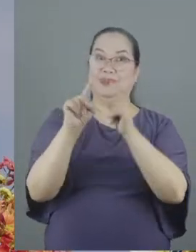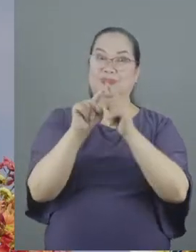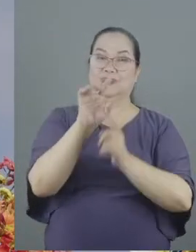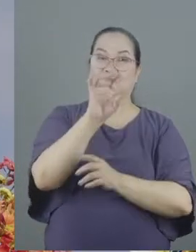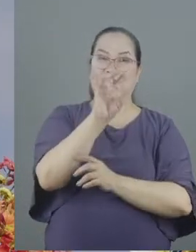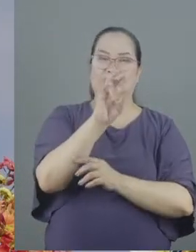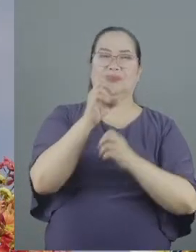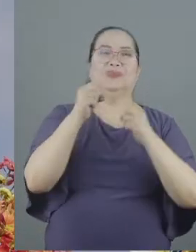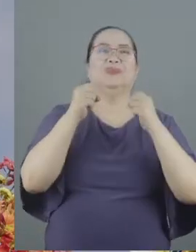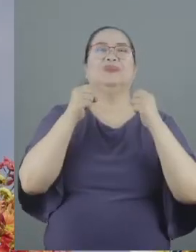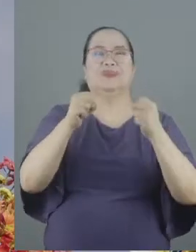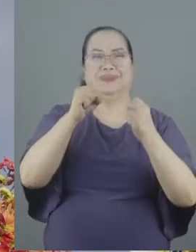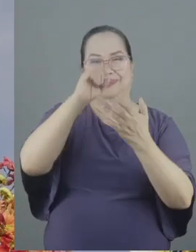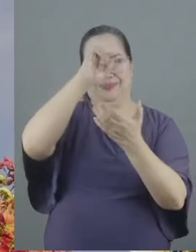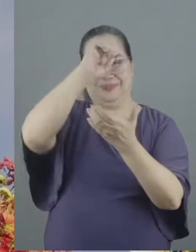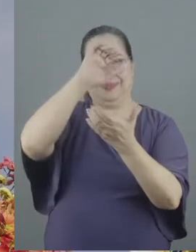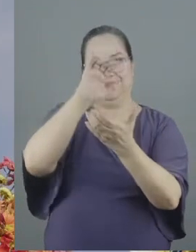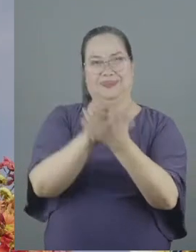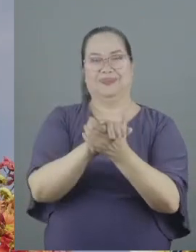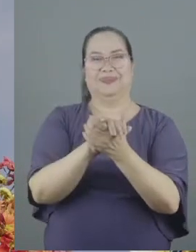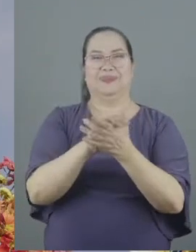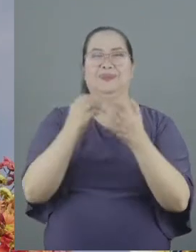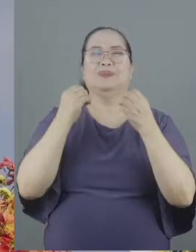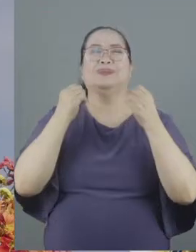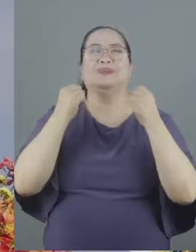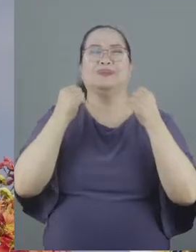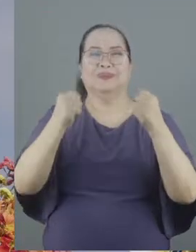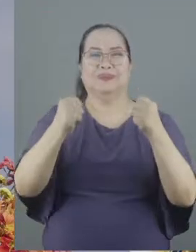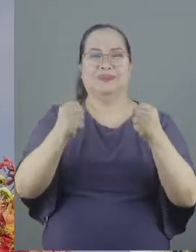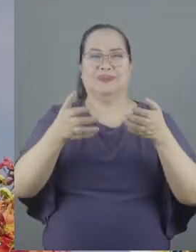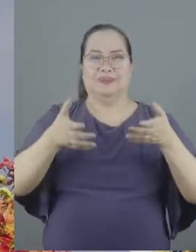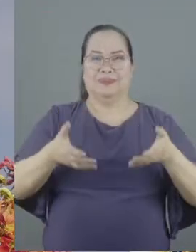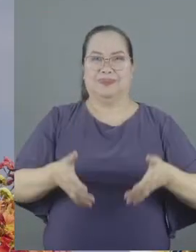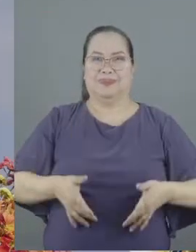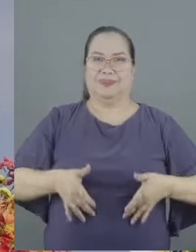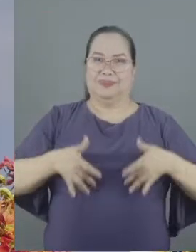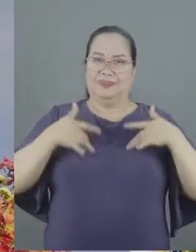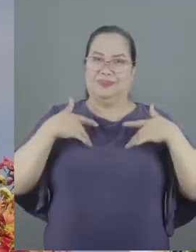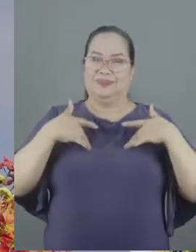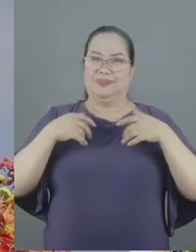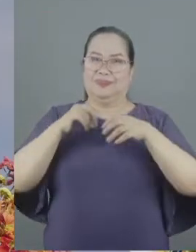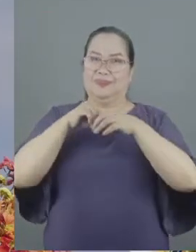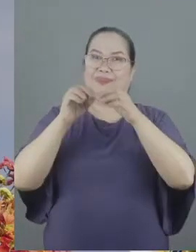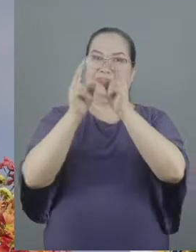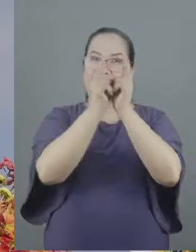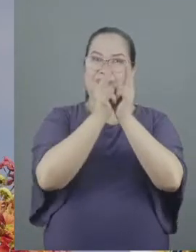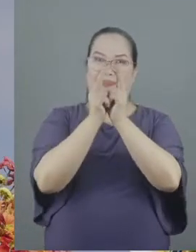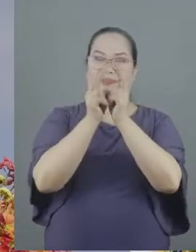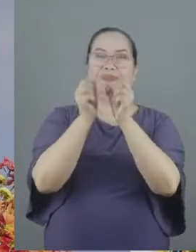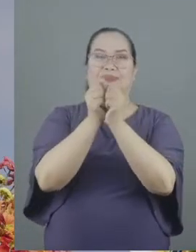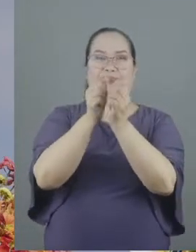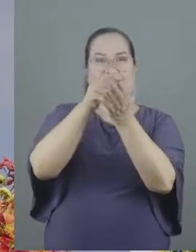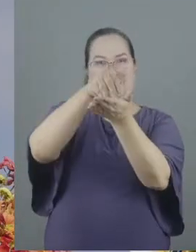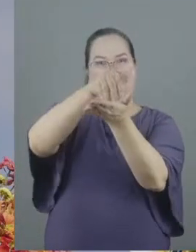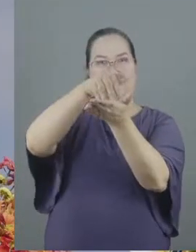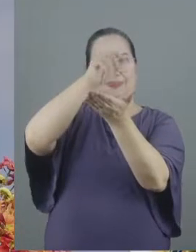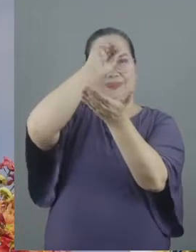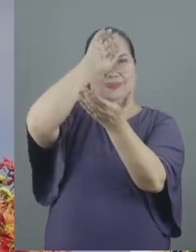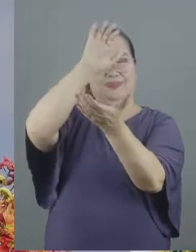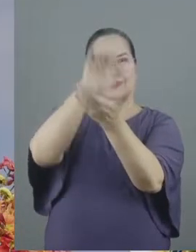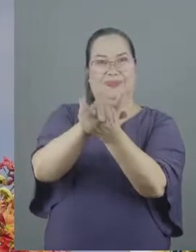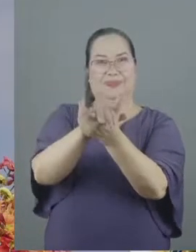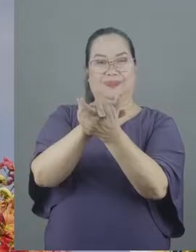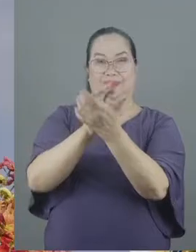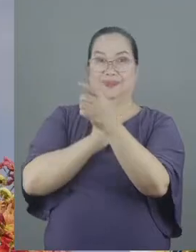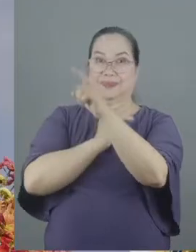believers, is to strong believers, to live in unity with weak believers. We